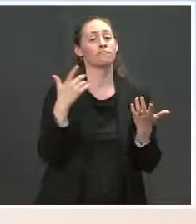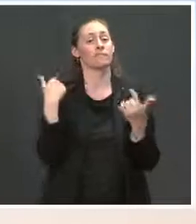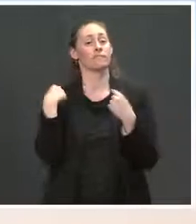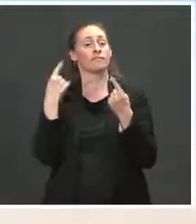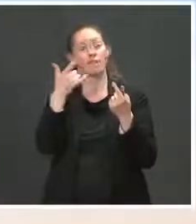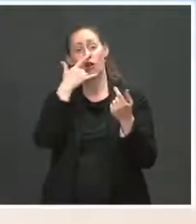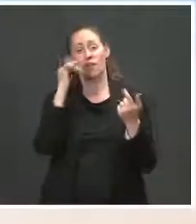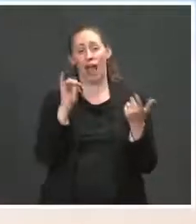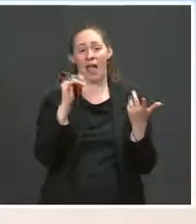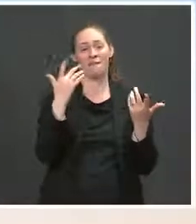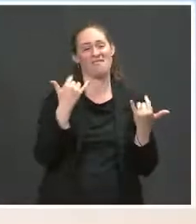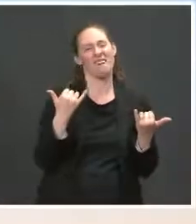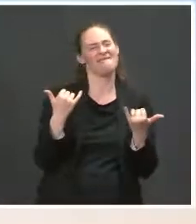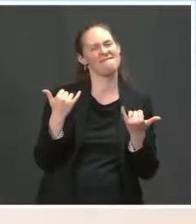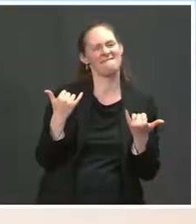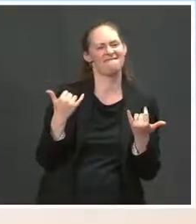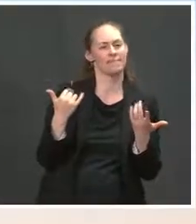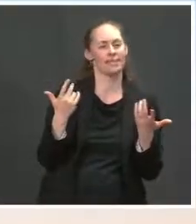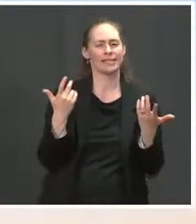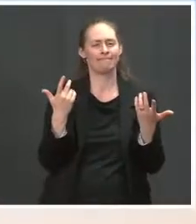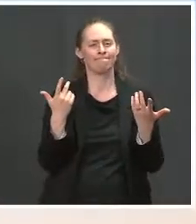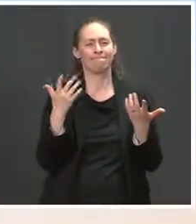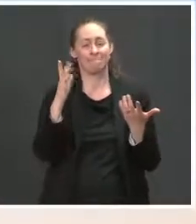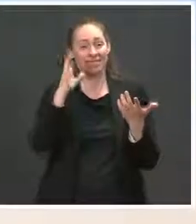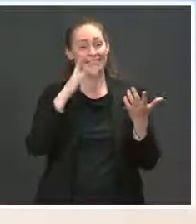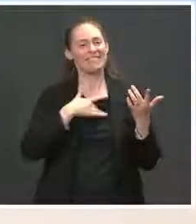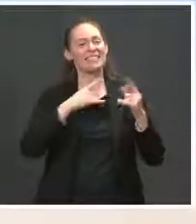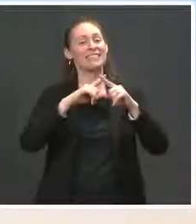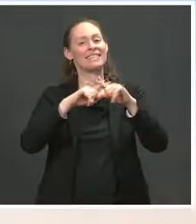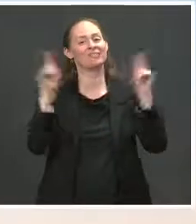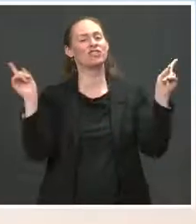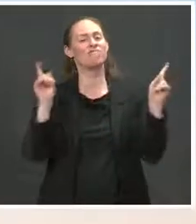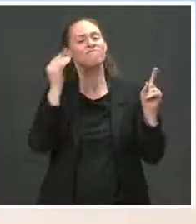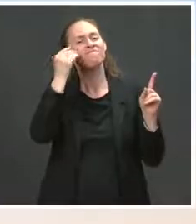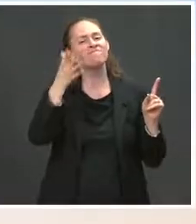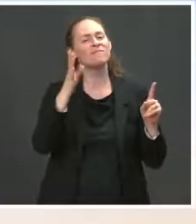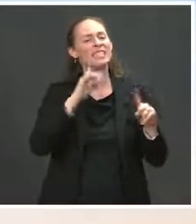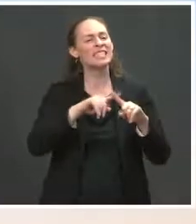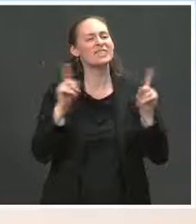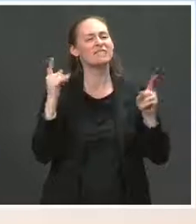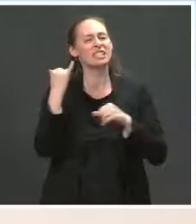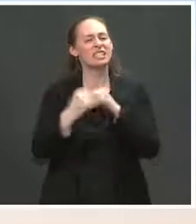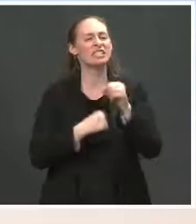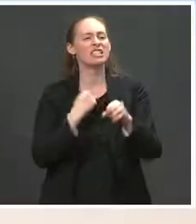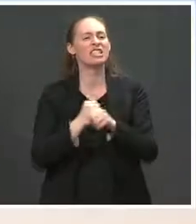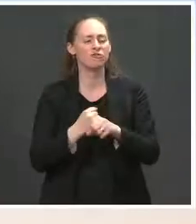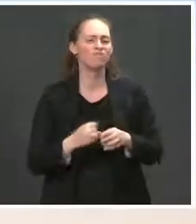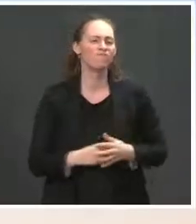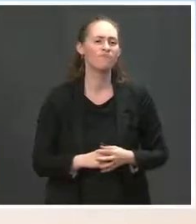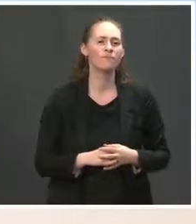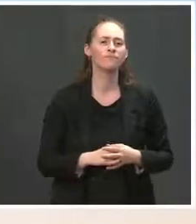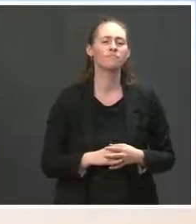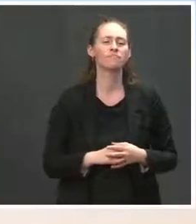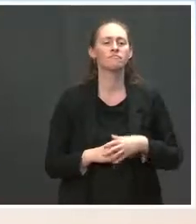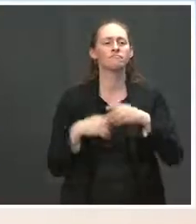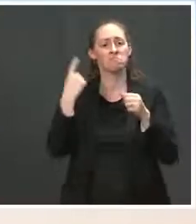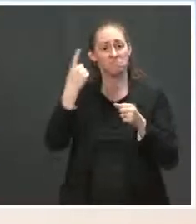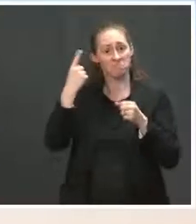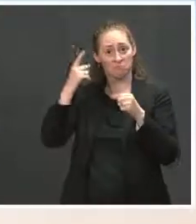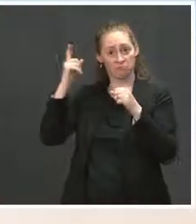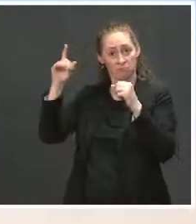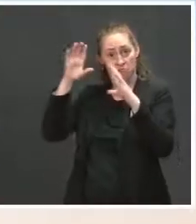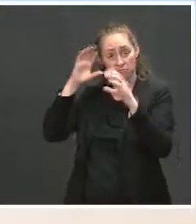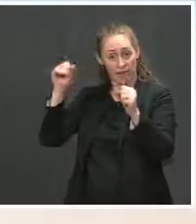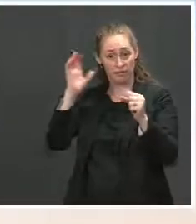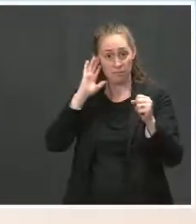in many ways, what past joint addresses have. The For those that will be attending, is the President's preference that those people be